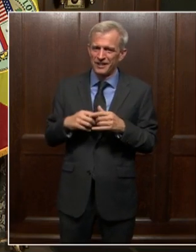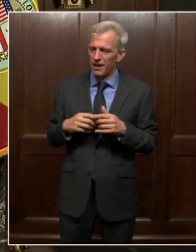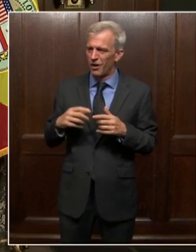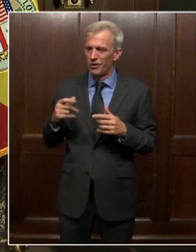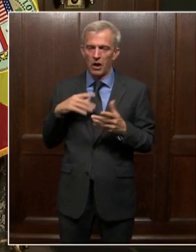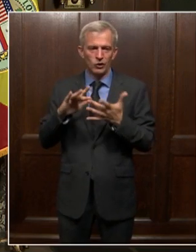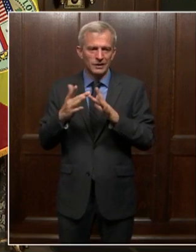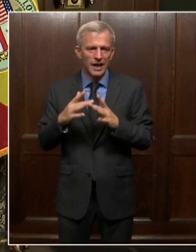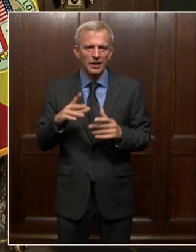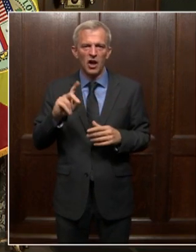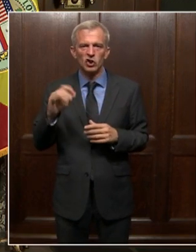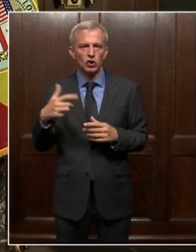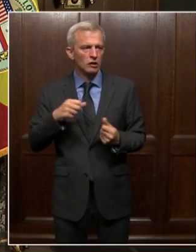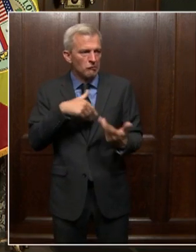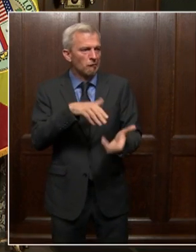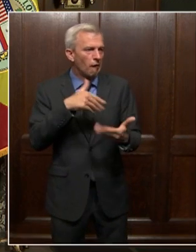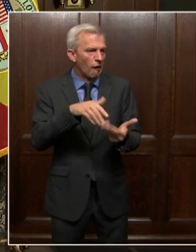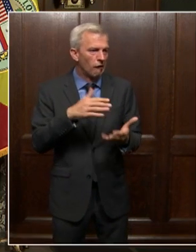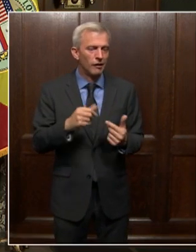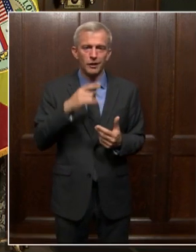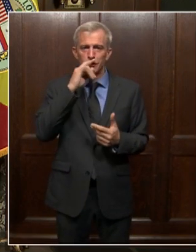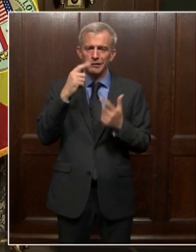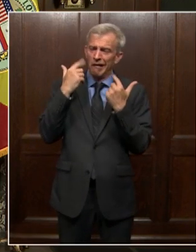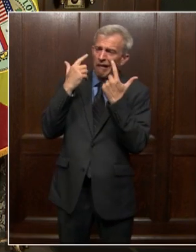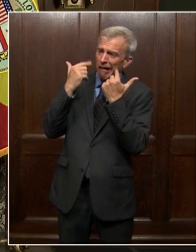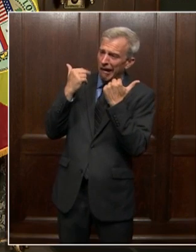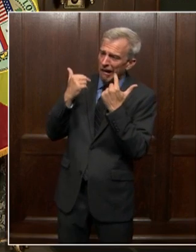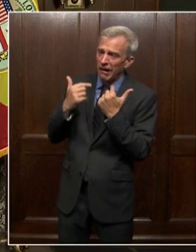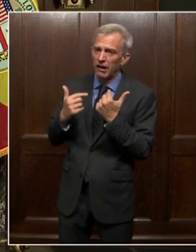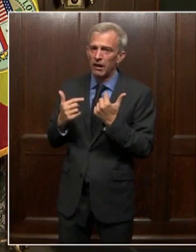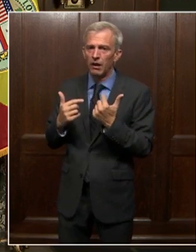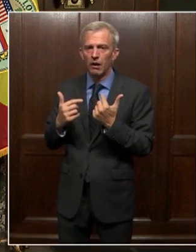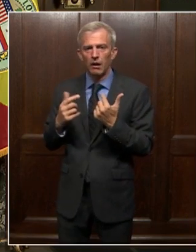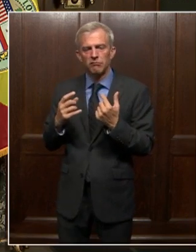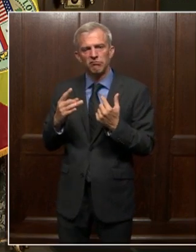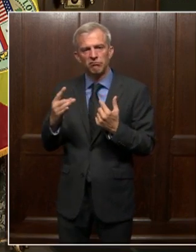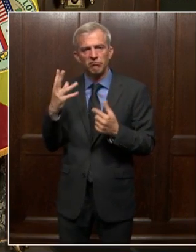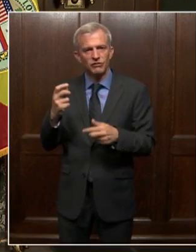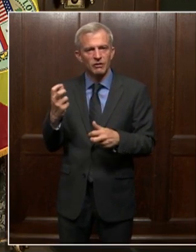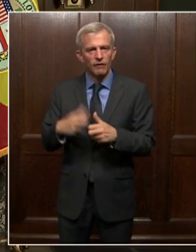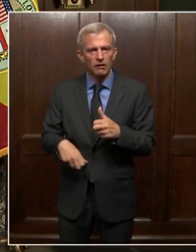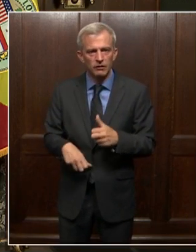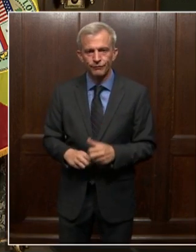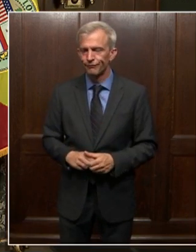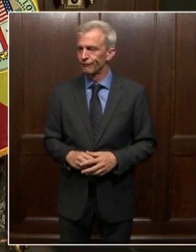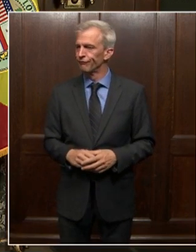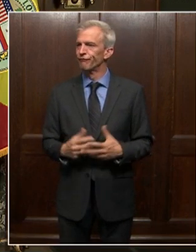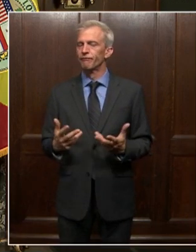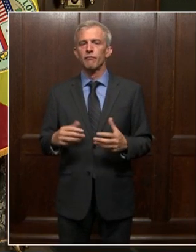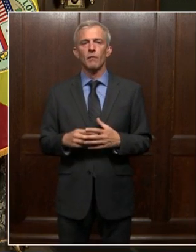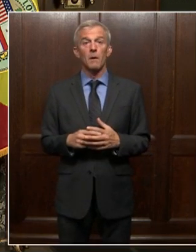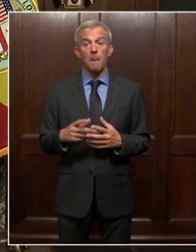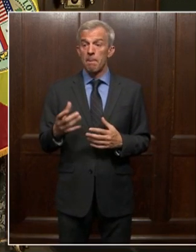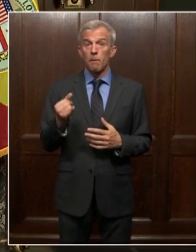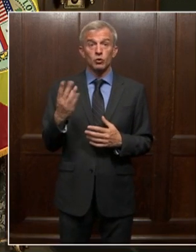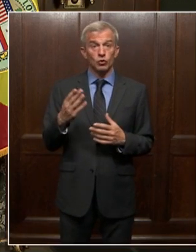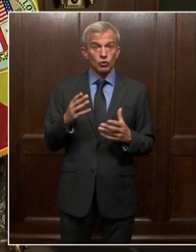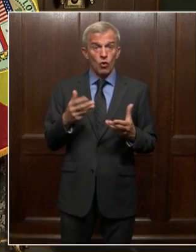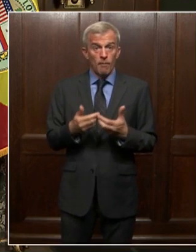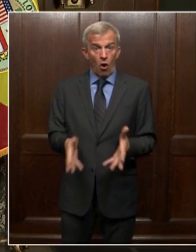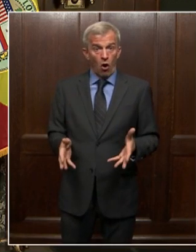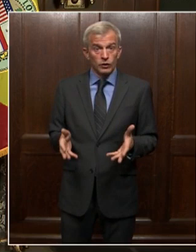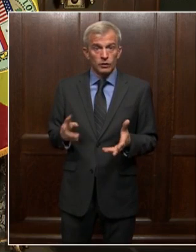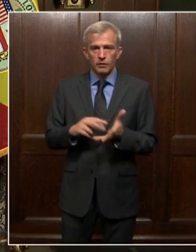dogs are barking, kids are crying, it's really difficult. Job losses, that means revenue change.